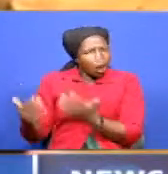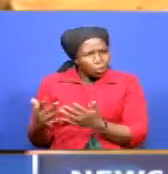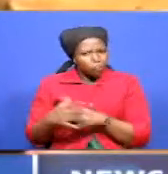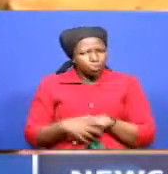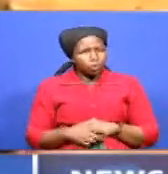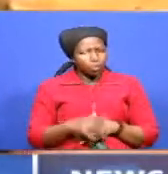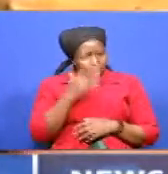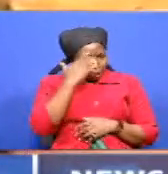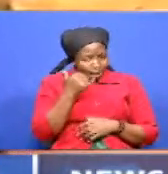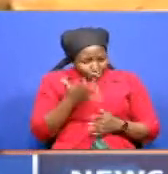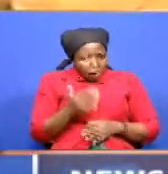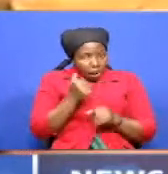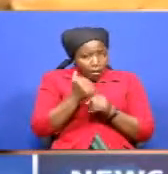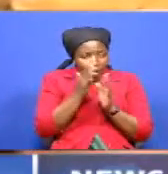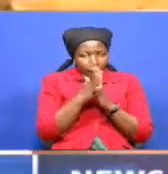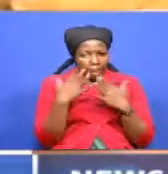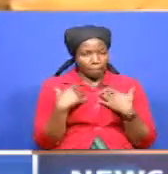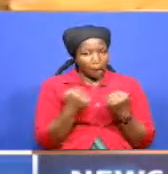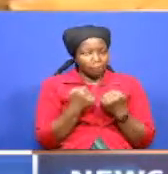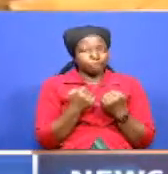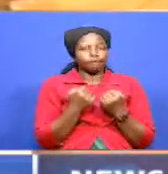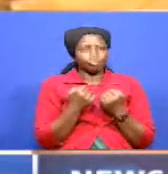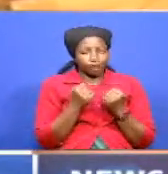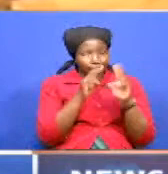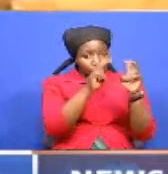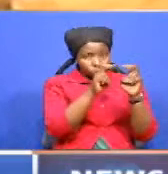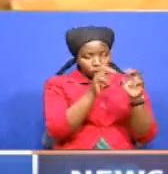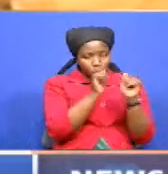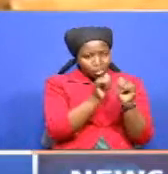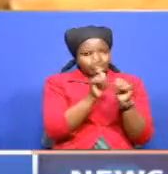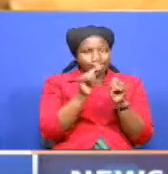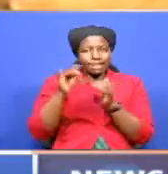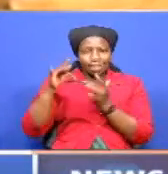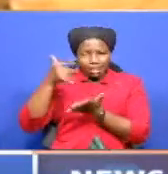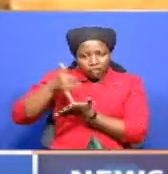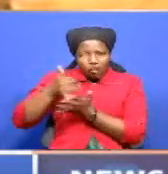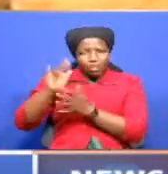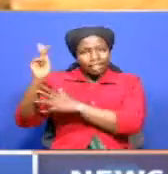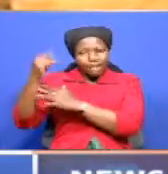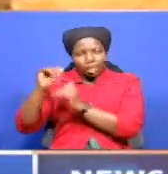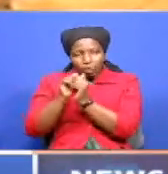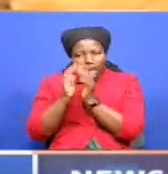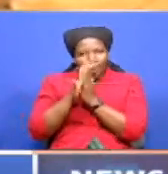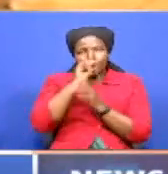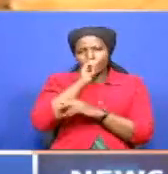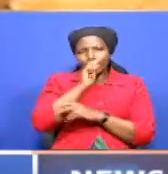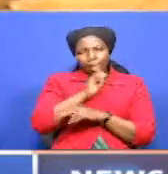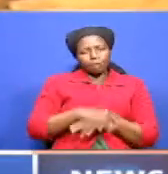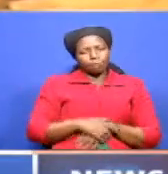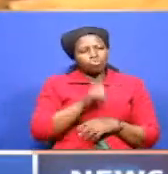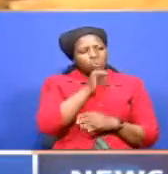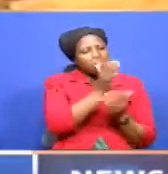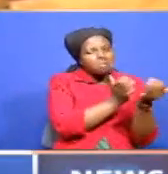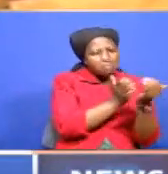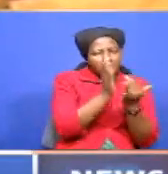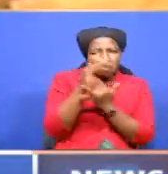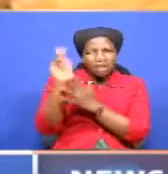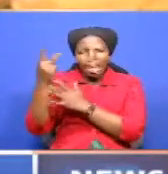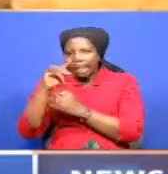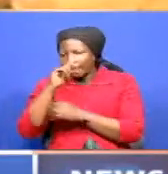are dealing with a public health issue that concerns Kenya and Tanzania. There is a trade between Kenya and Tanzania.